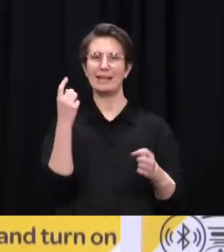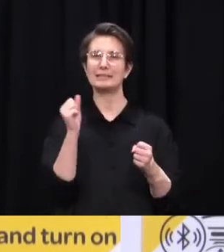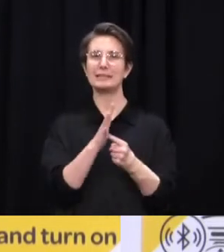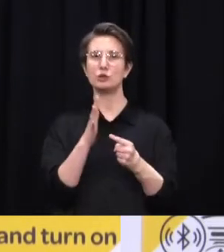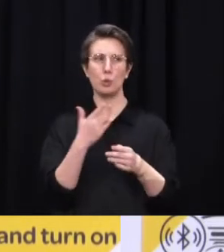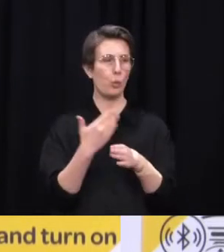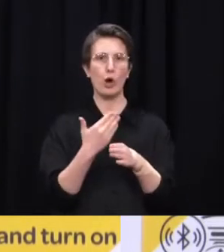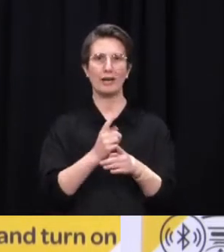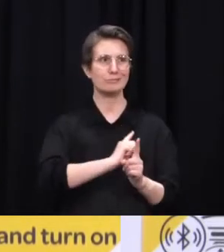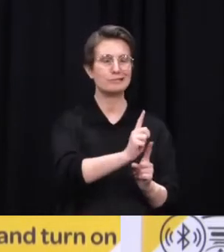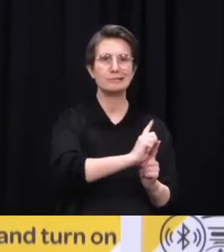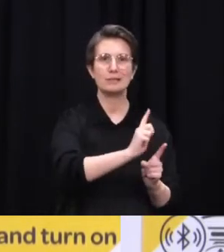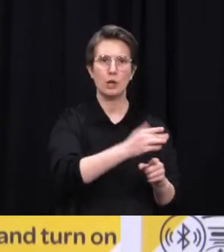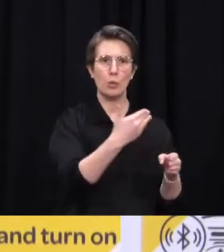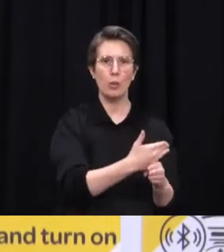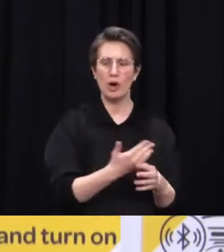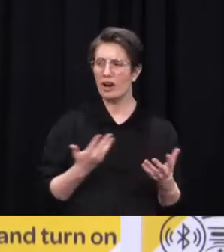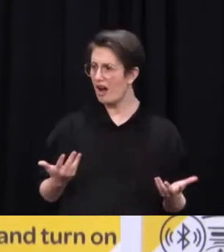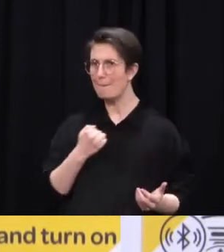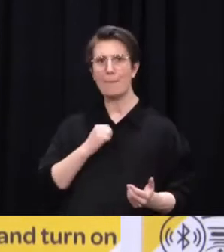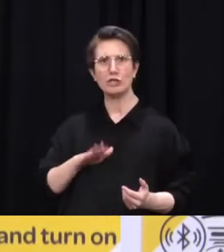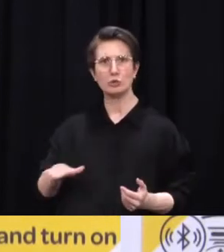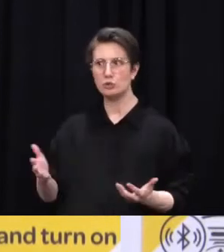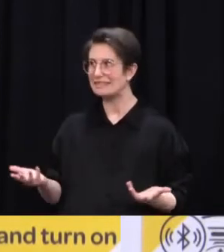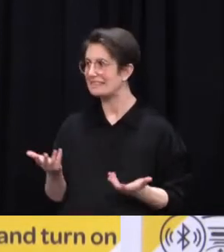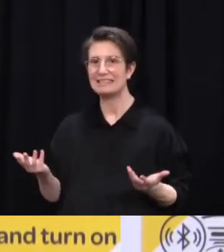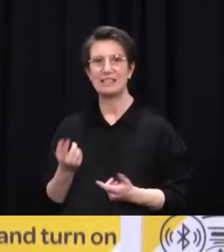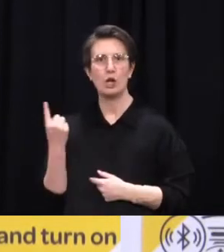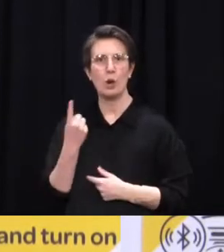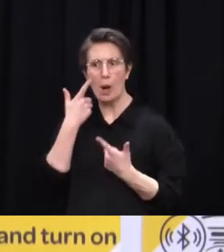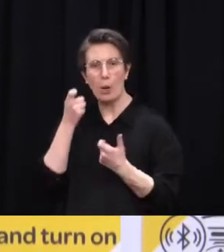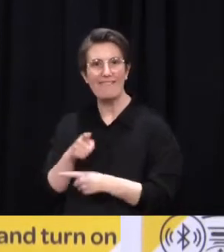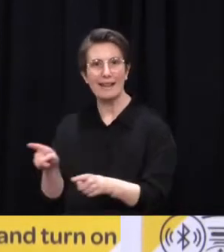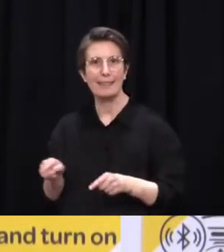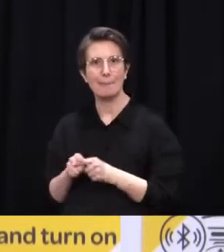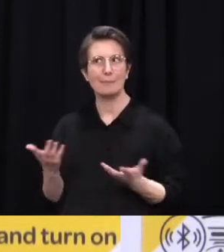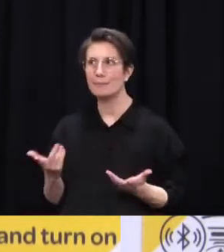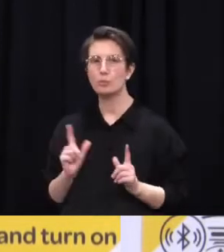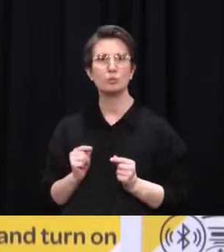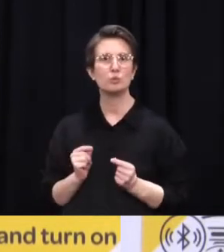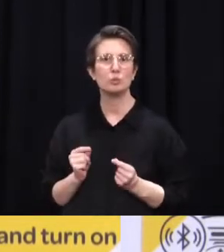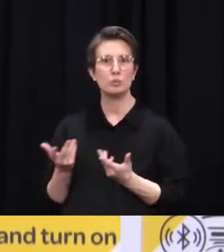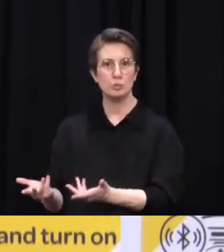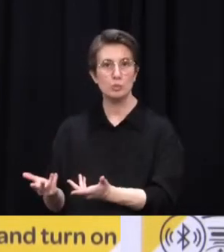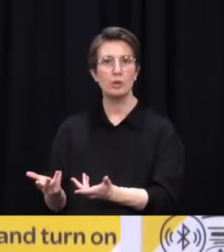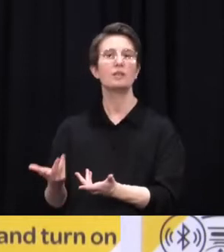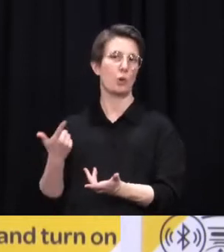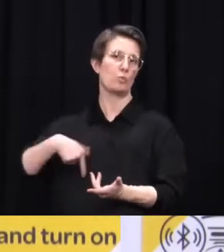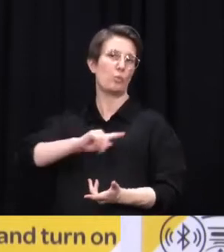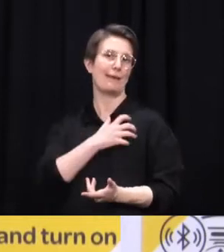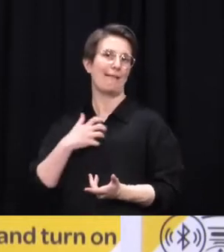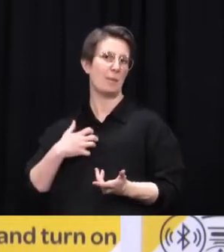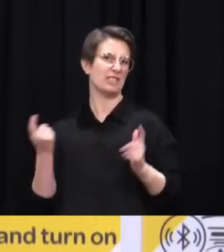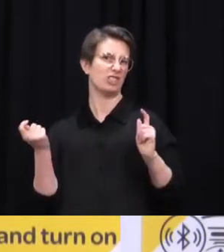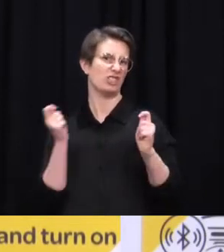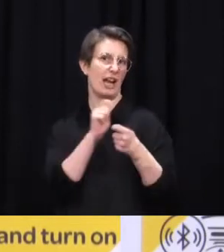for essential workers who did not have other arrangements that would allow them to go to work. The Government has agreed to put that